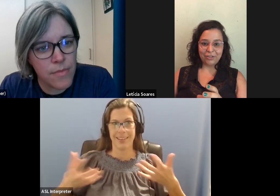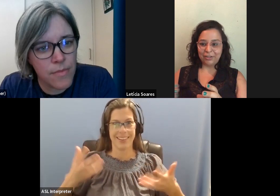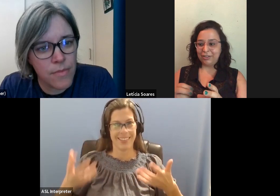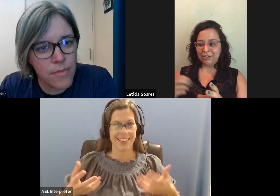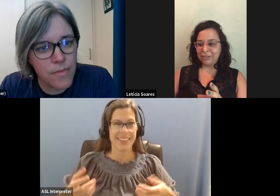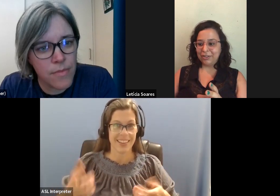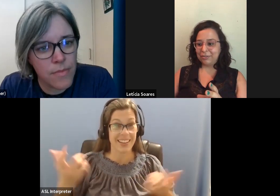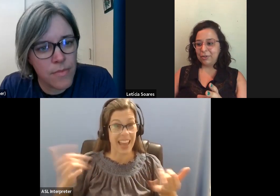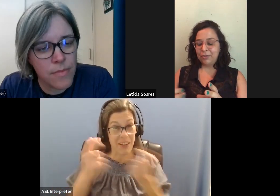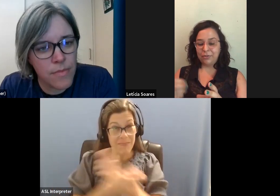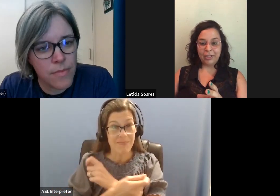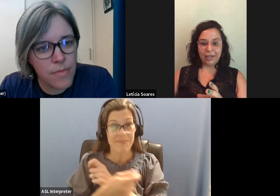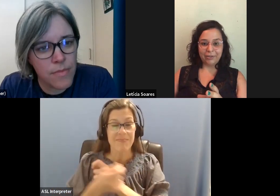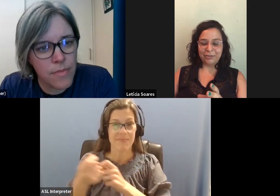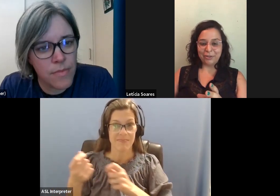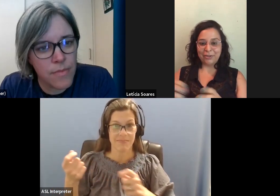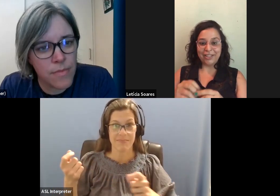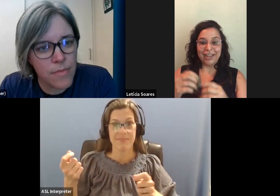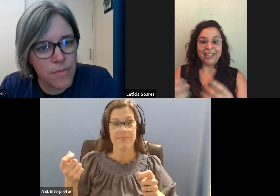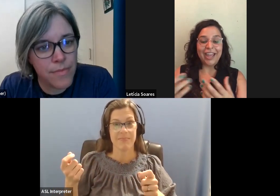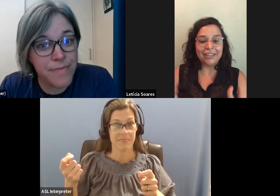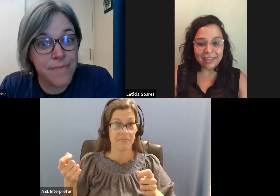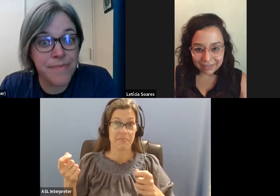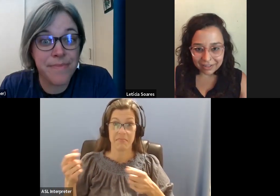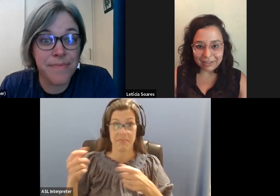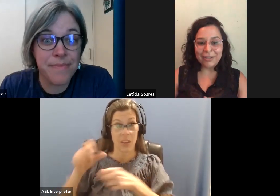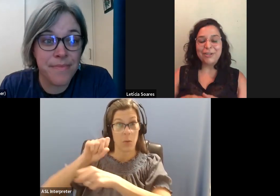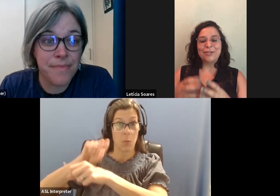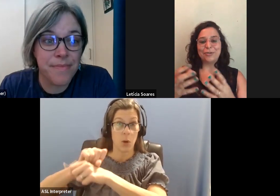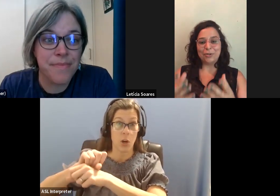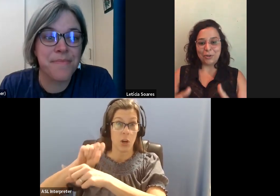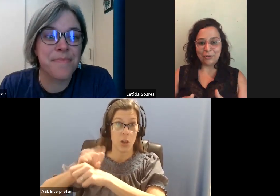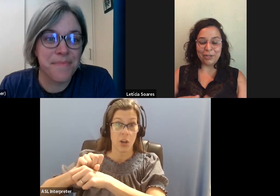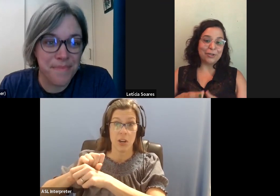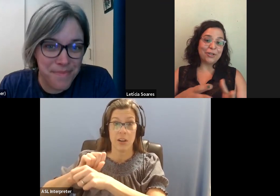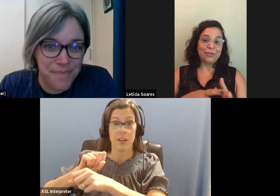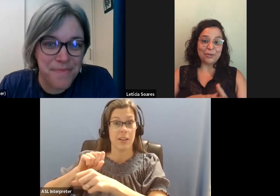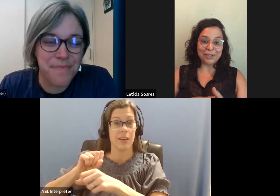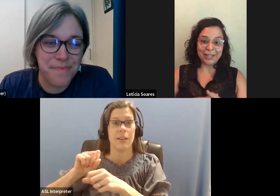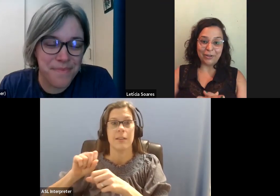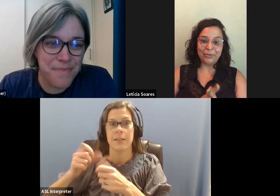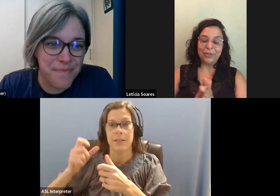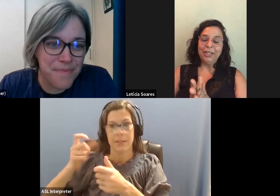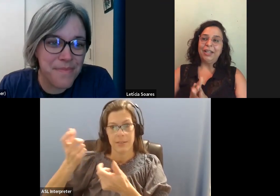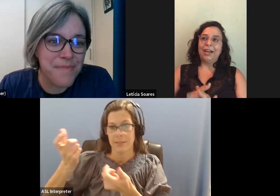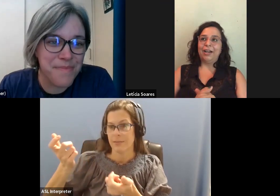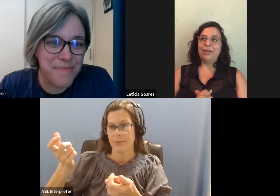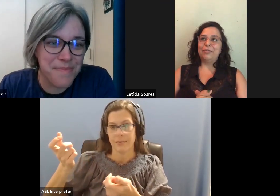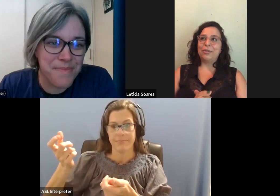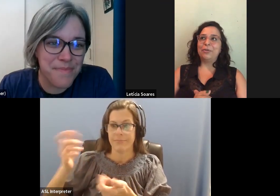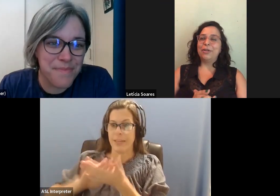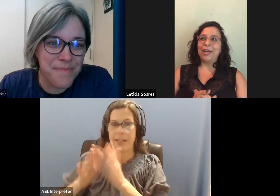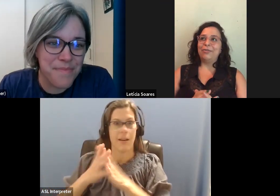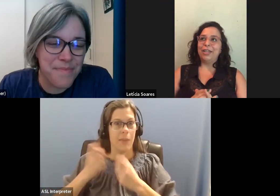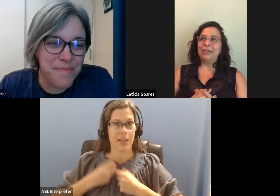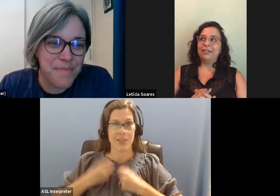that are actually just futile. You know, they, they, they add nothing to no one, not even yourself. Um,